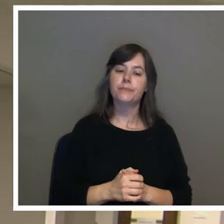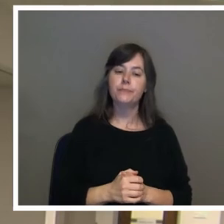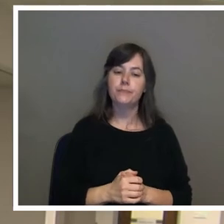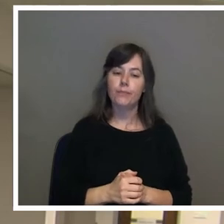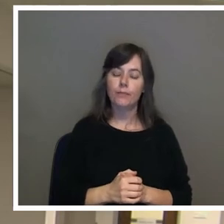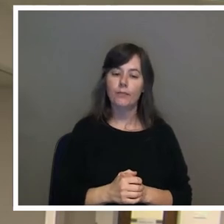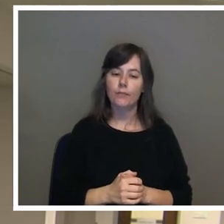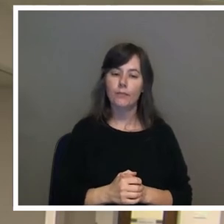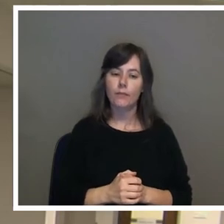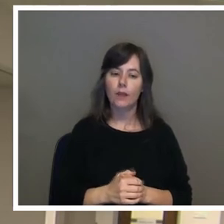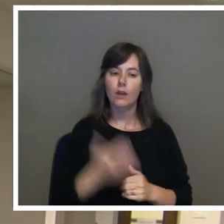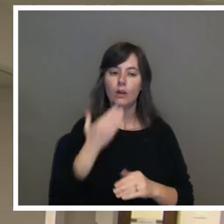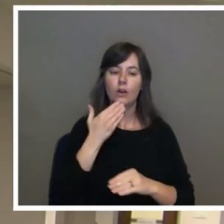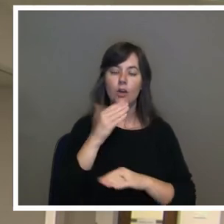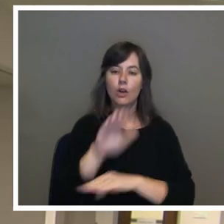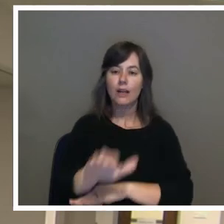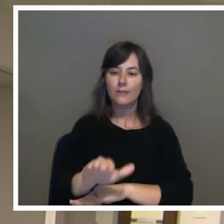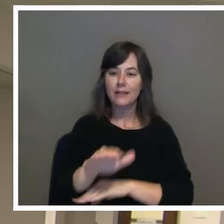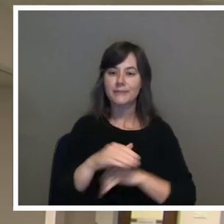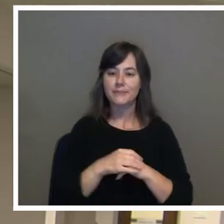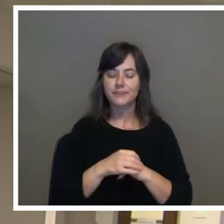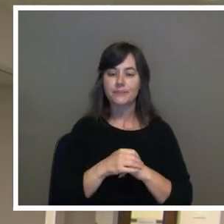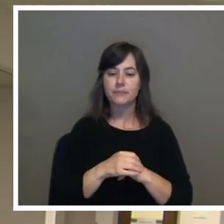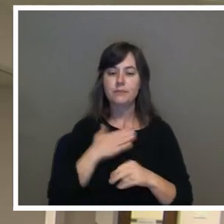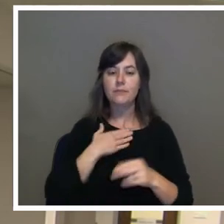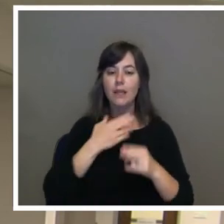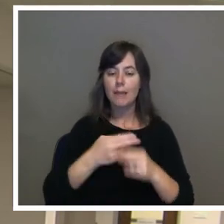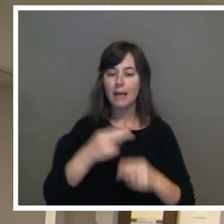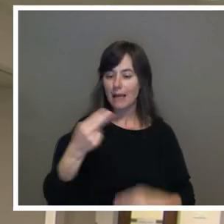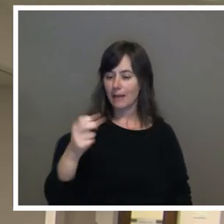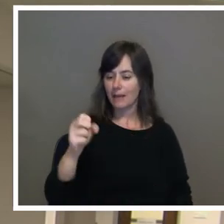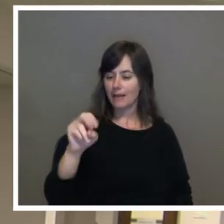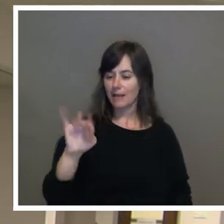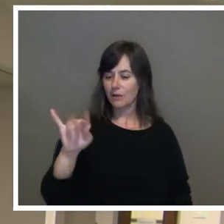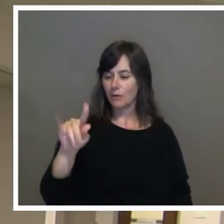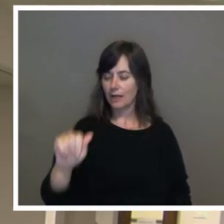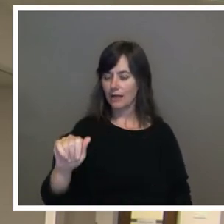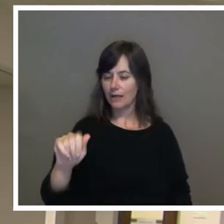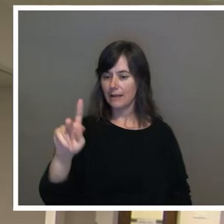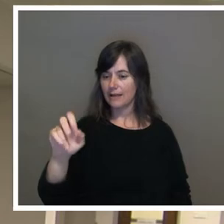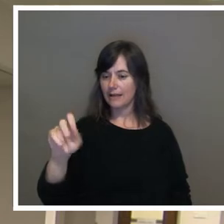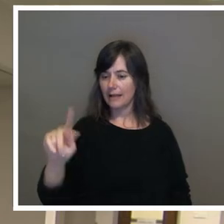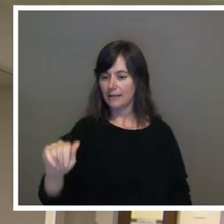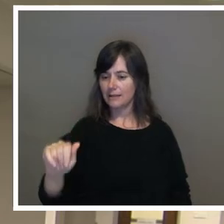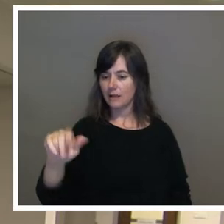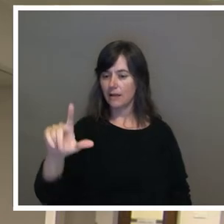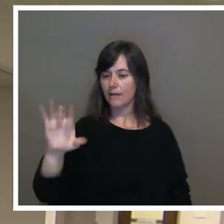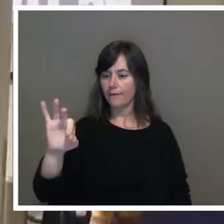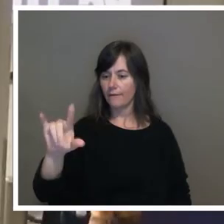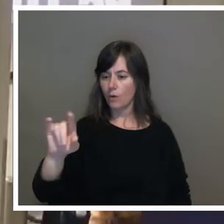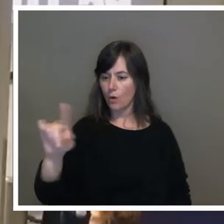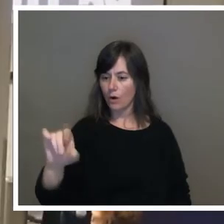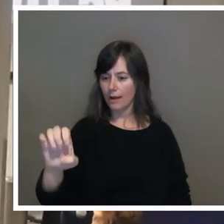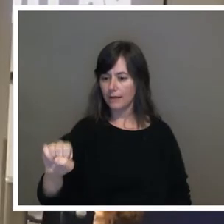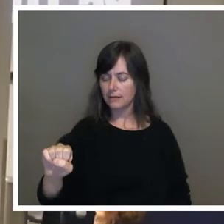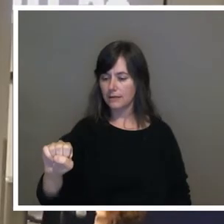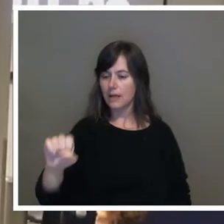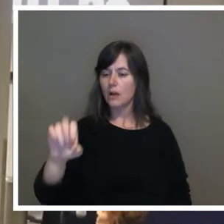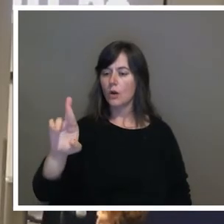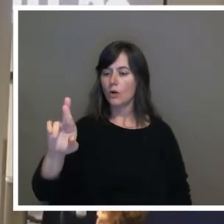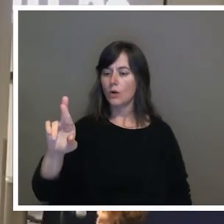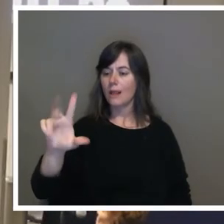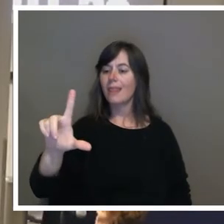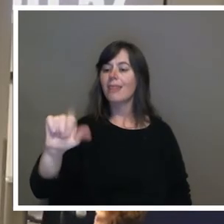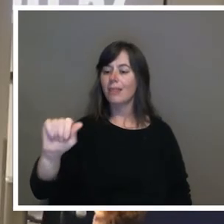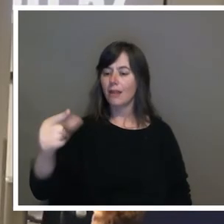Good evening. My name is Henrietta Quetta Flores LaGrange. And one of the reasons that I'm here